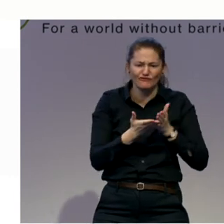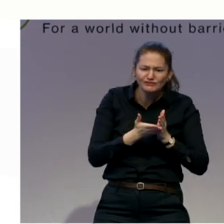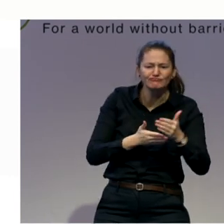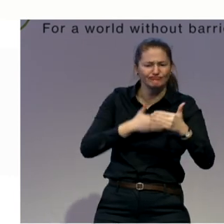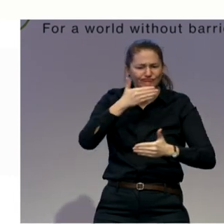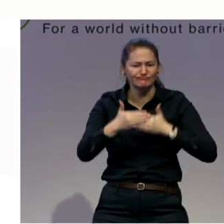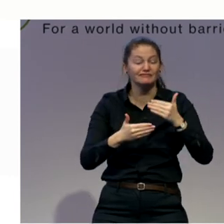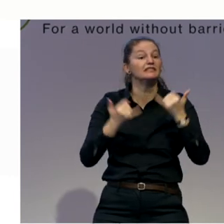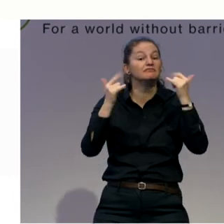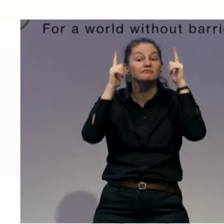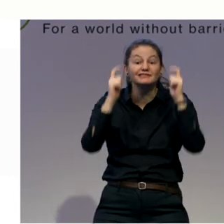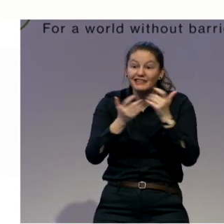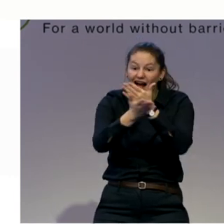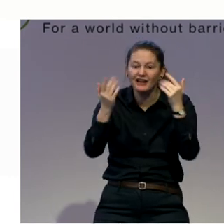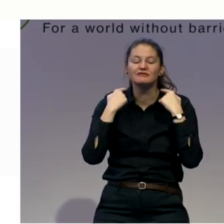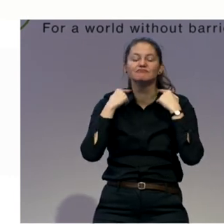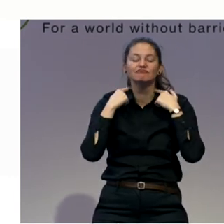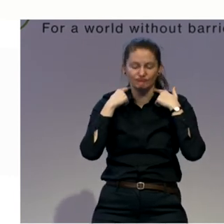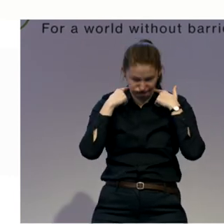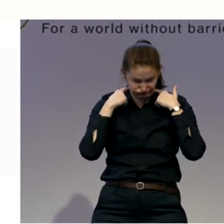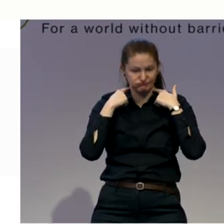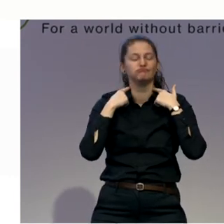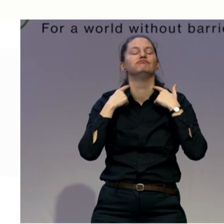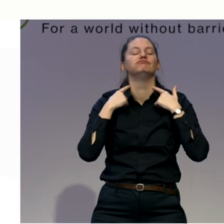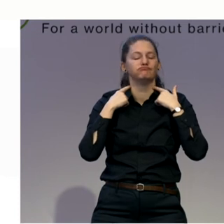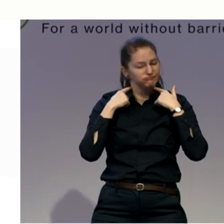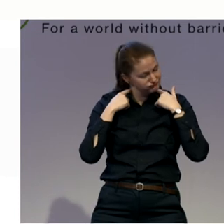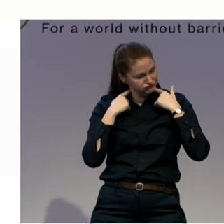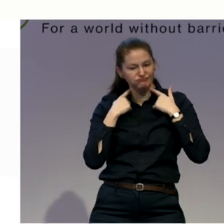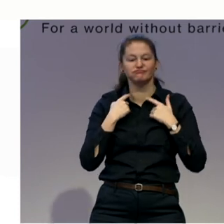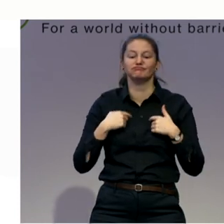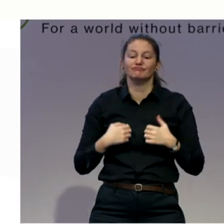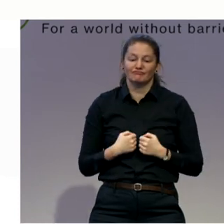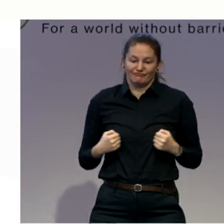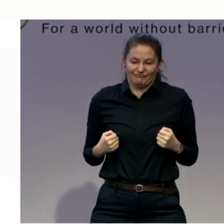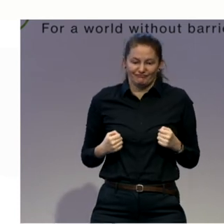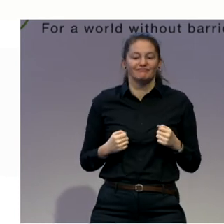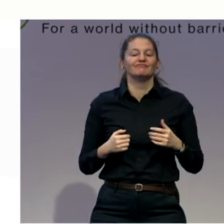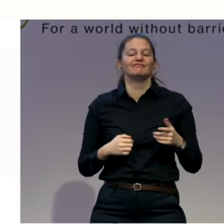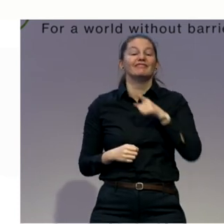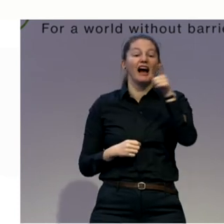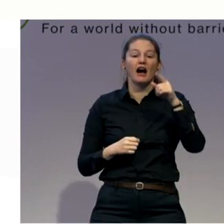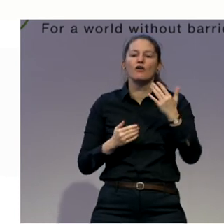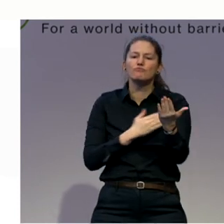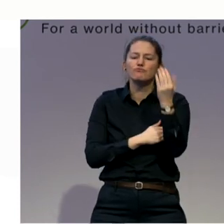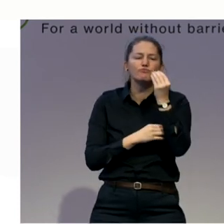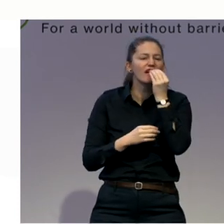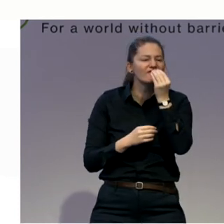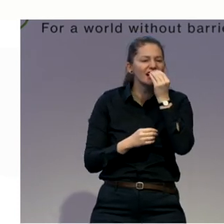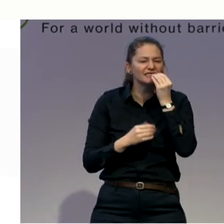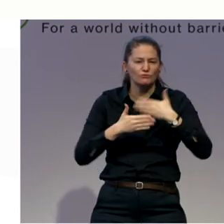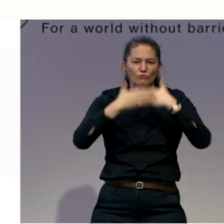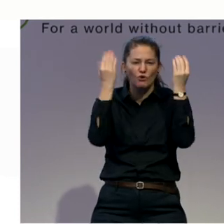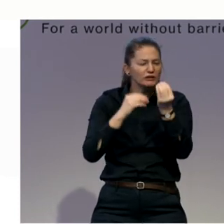necks, we will do something that will help burn your breakfast and to get your brain activated for this